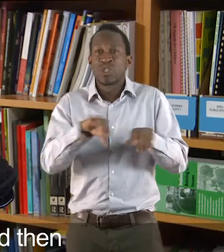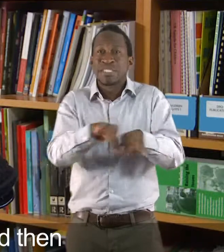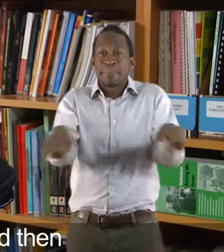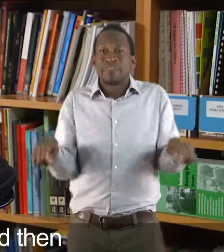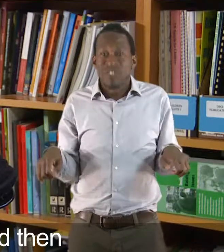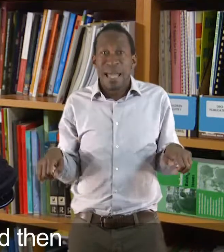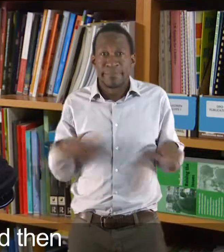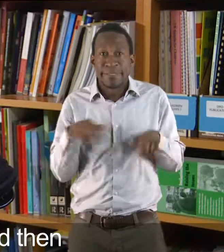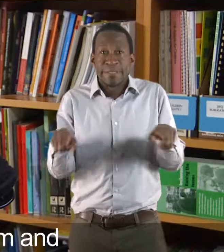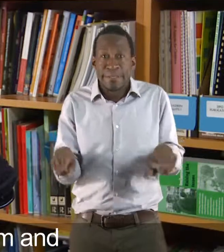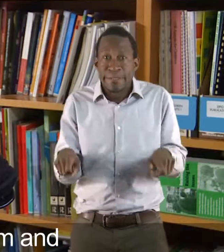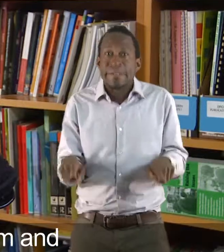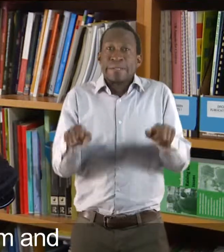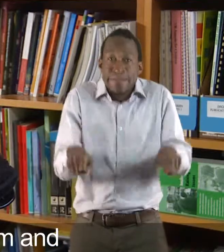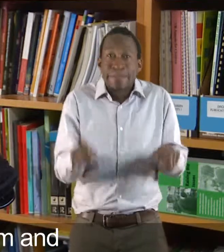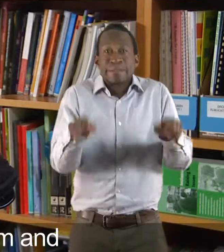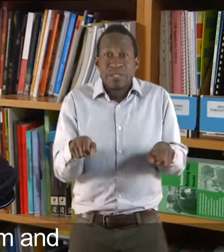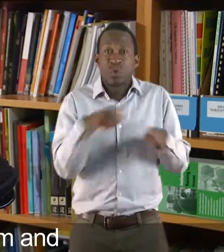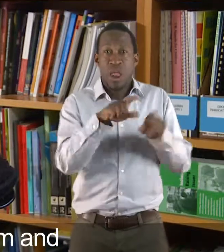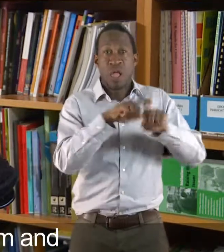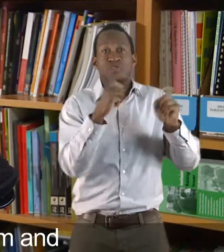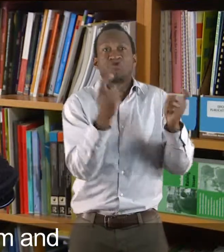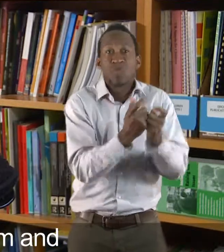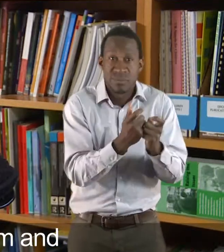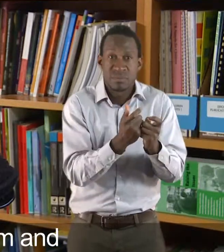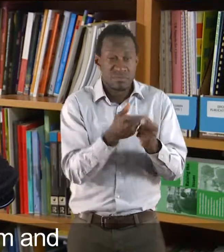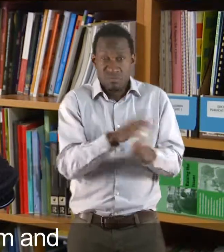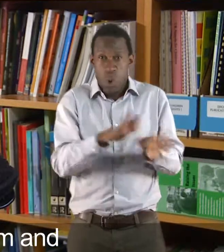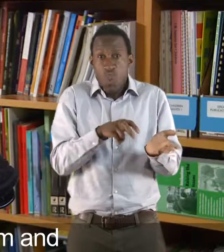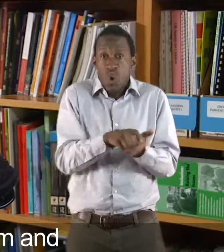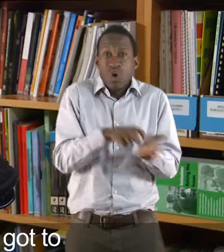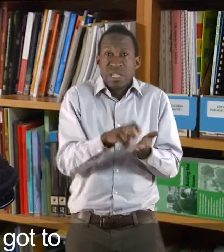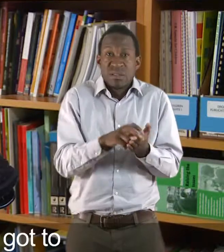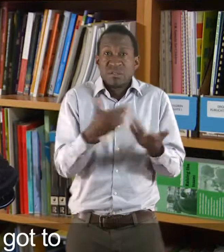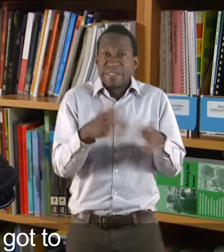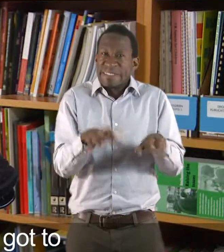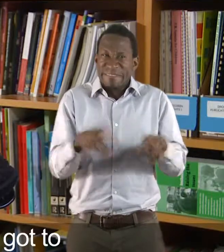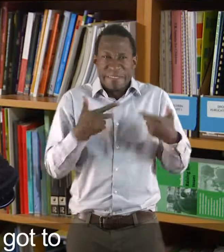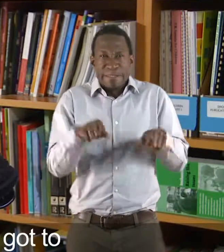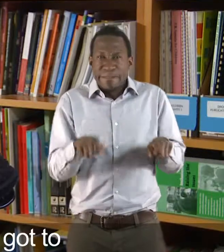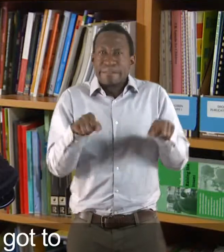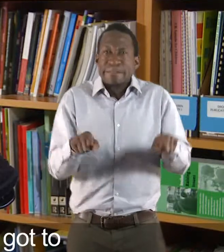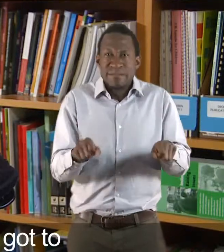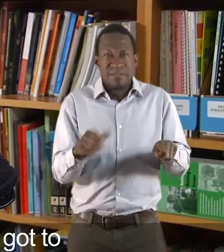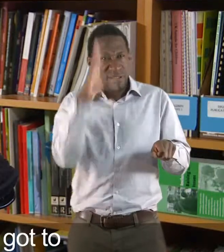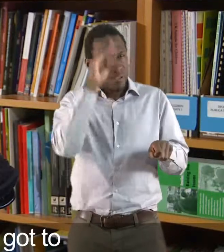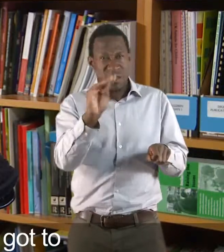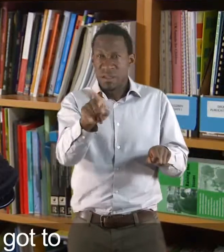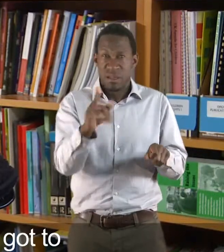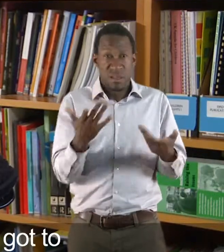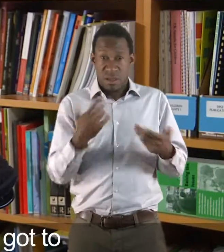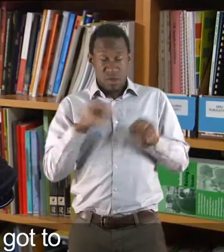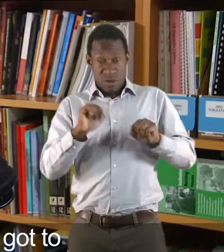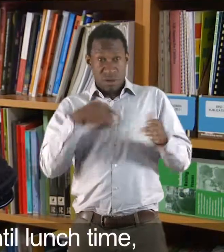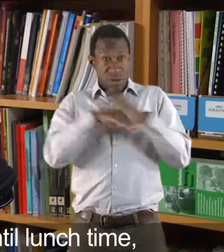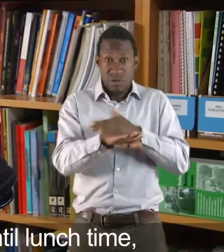on a Zimmer frame, walk down to my classroom. And that wasn't walk, that was shuffling. Bear in mind, I haven't even got to my lessons yet. I was so